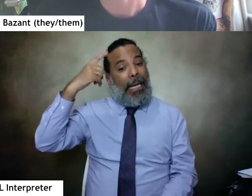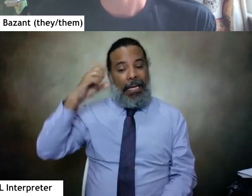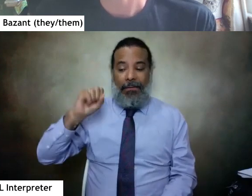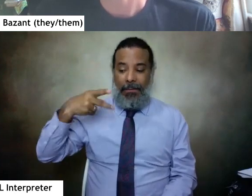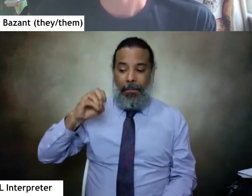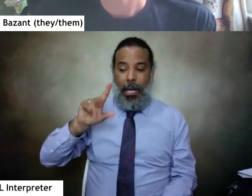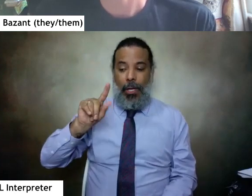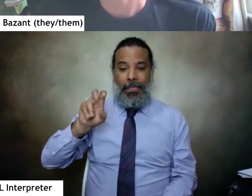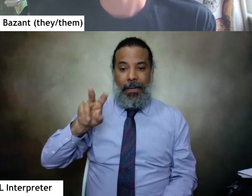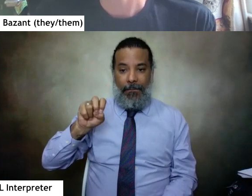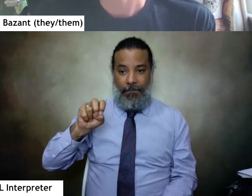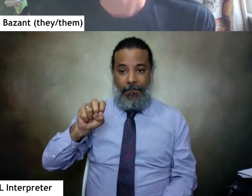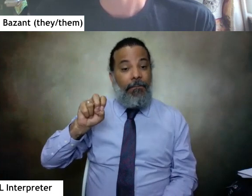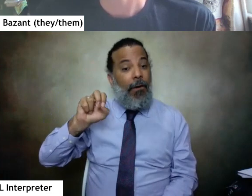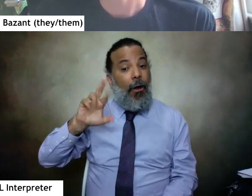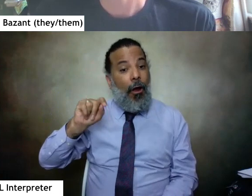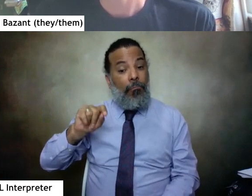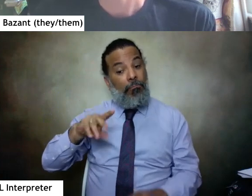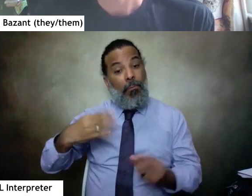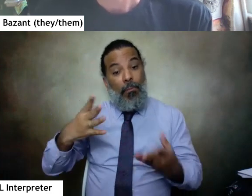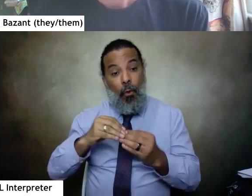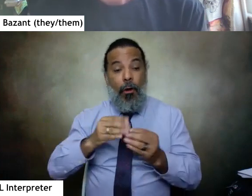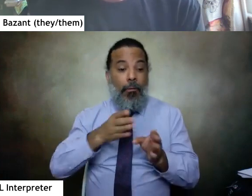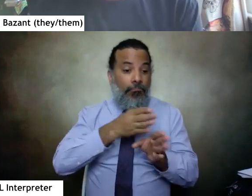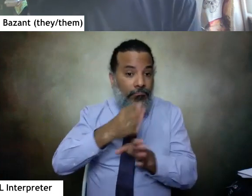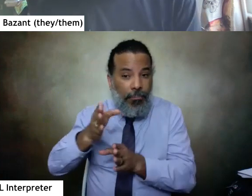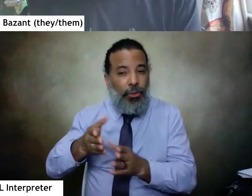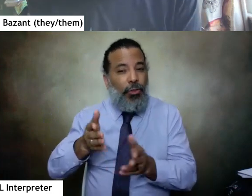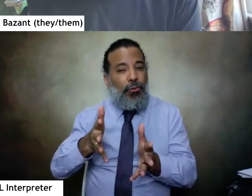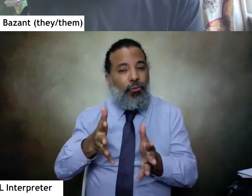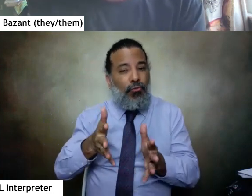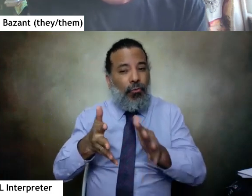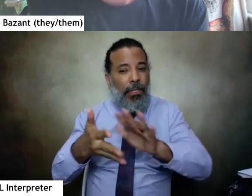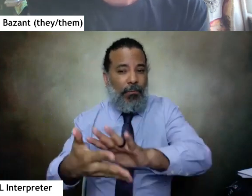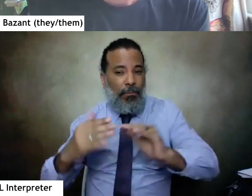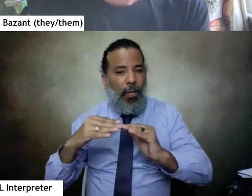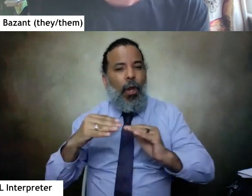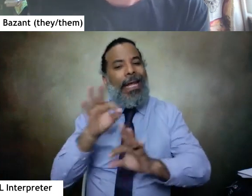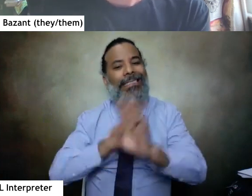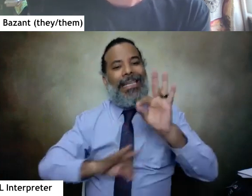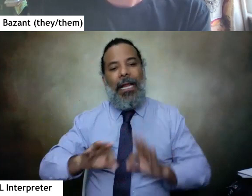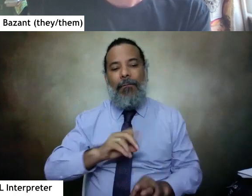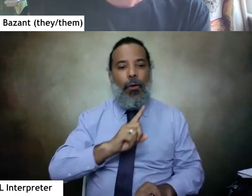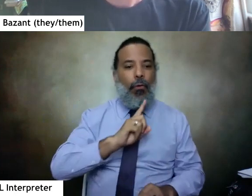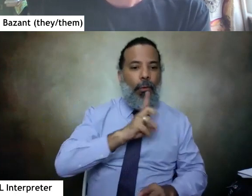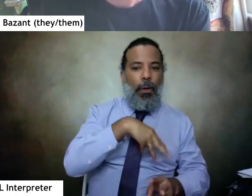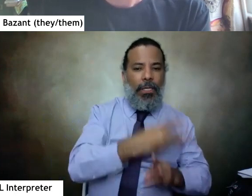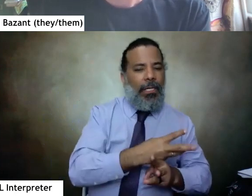to allows you more avenues towards transformative justice than realism or vice versa